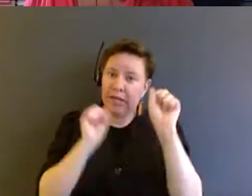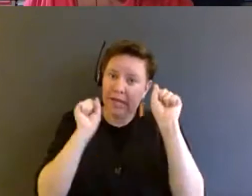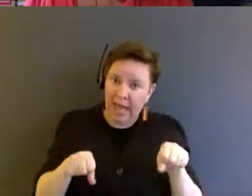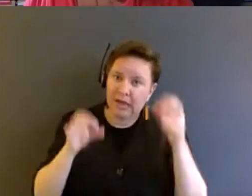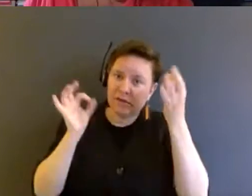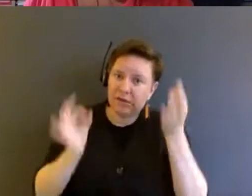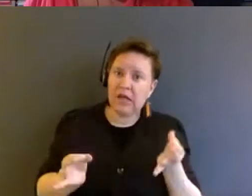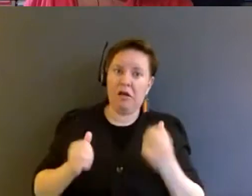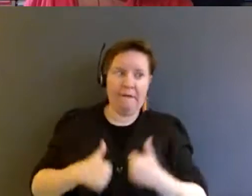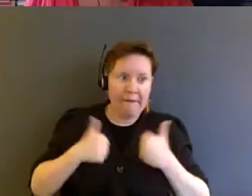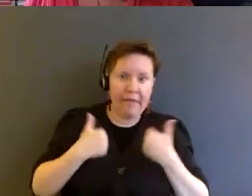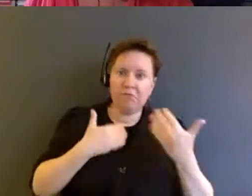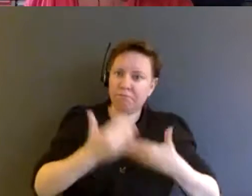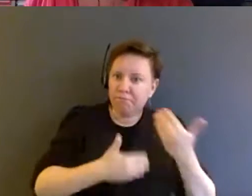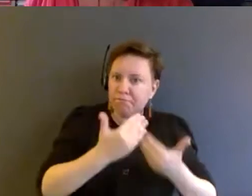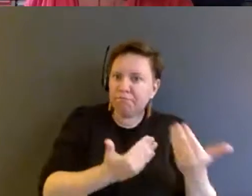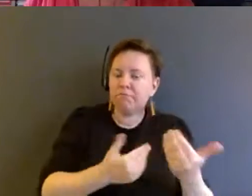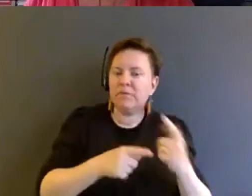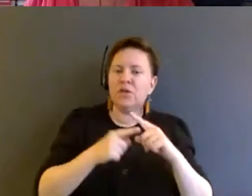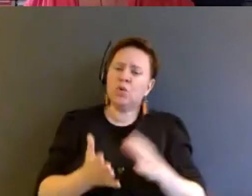important lesson from de-institutionalization